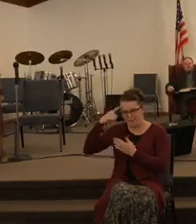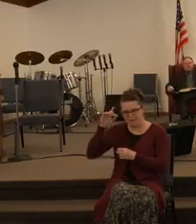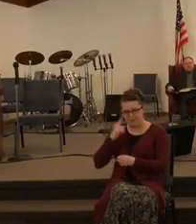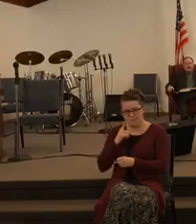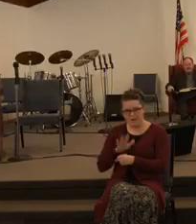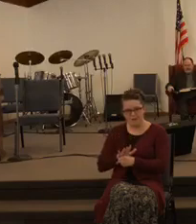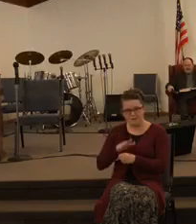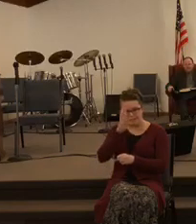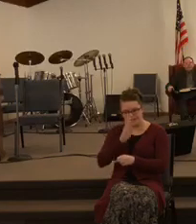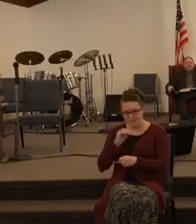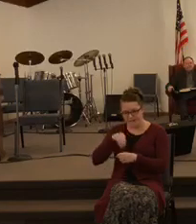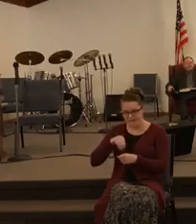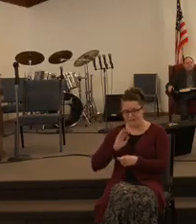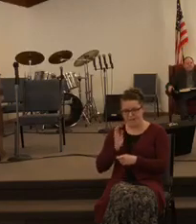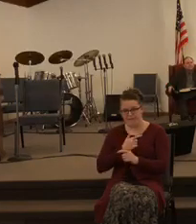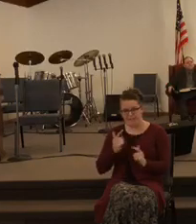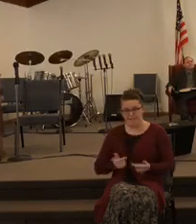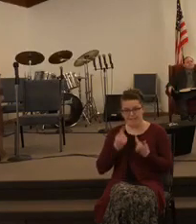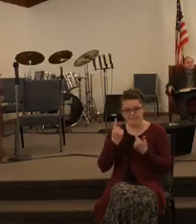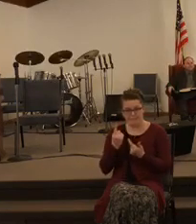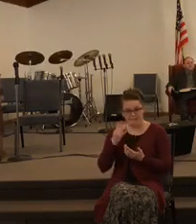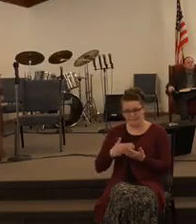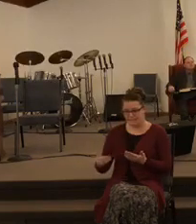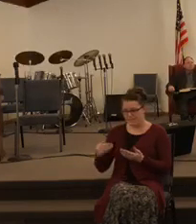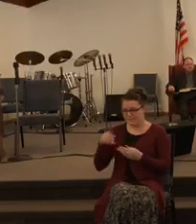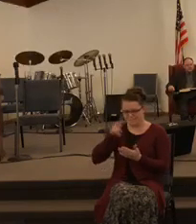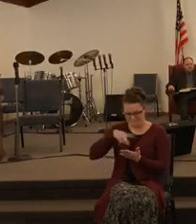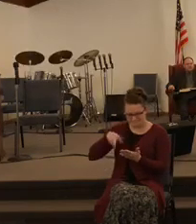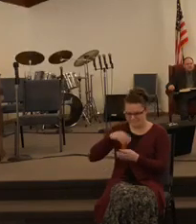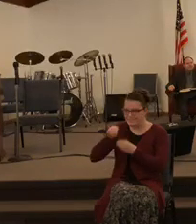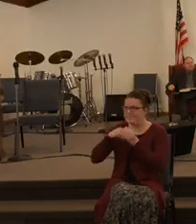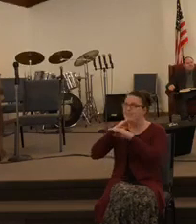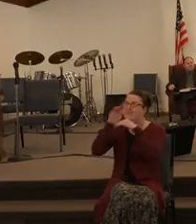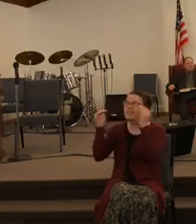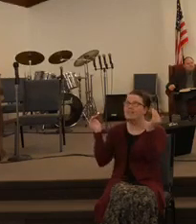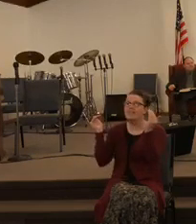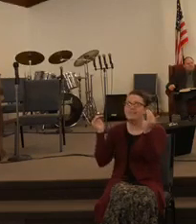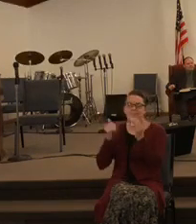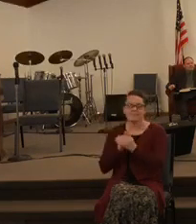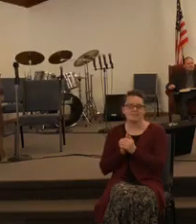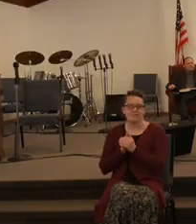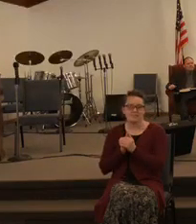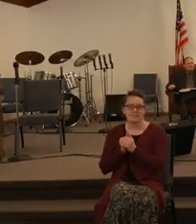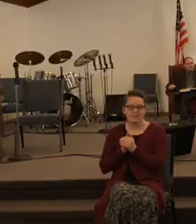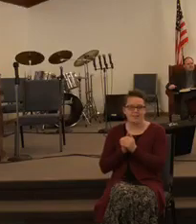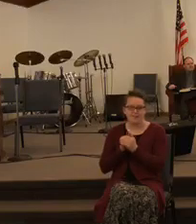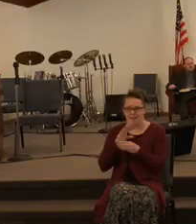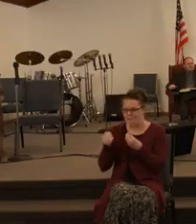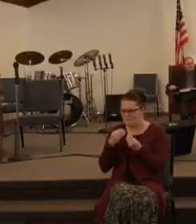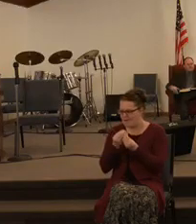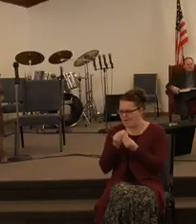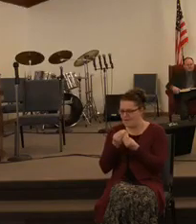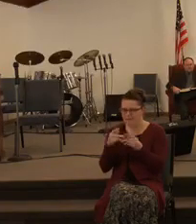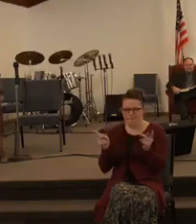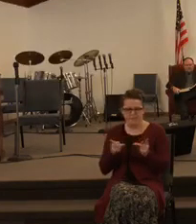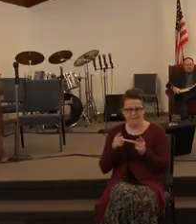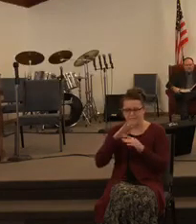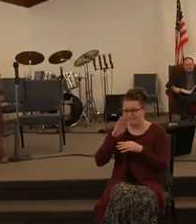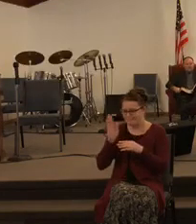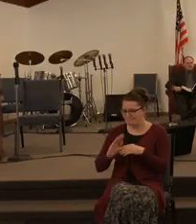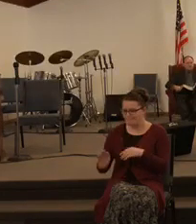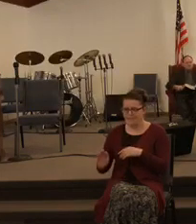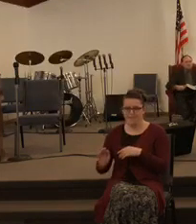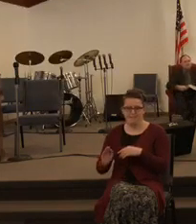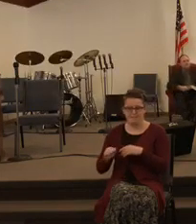God in our life it's one thing to read about heaven and to read about a place where we're never going to die or we're never going to grow